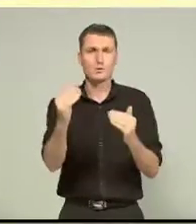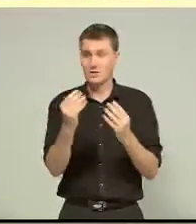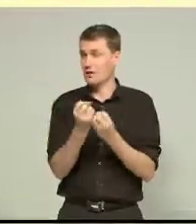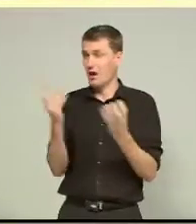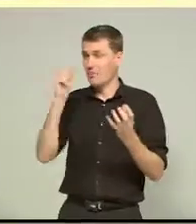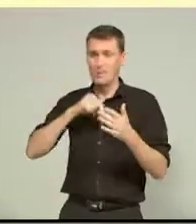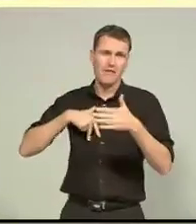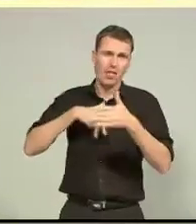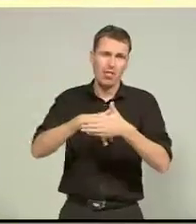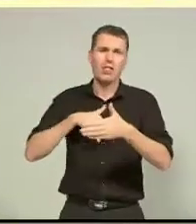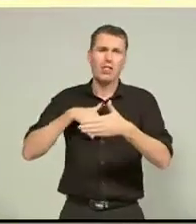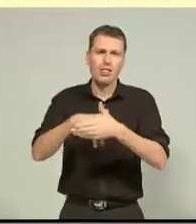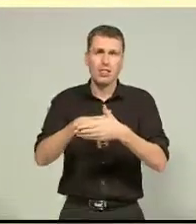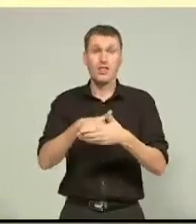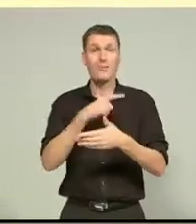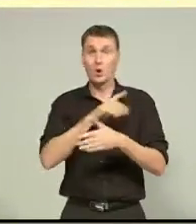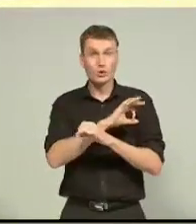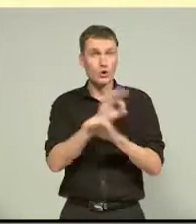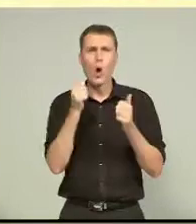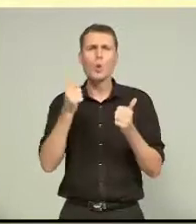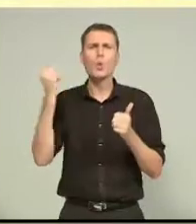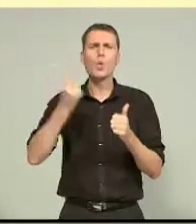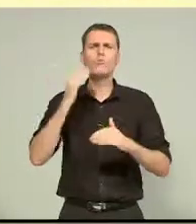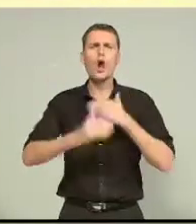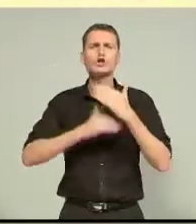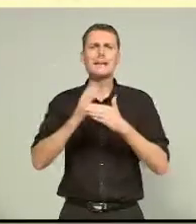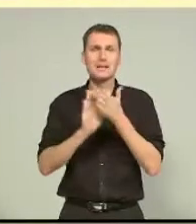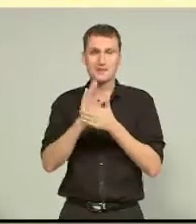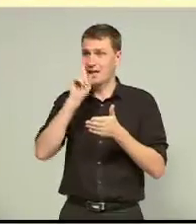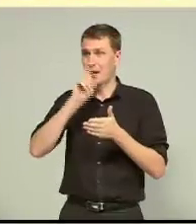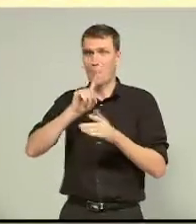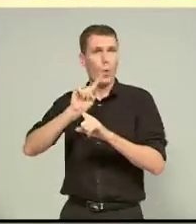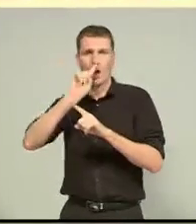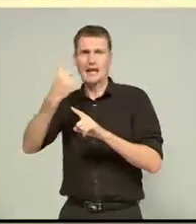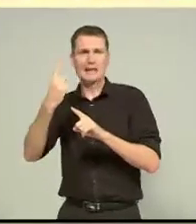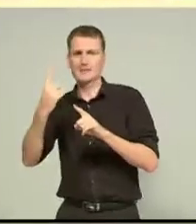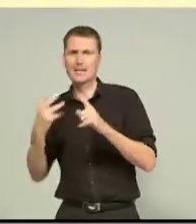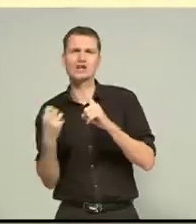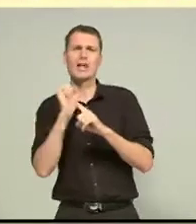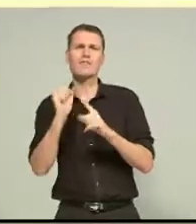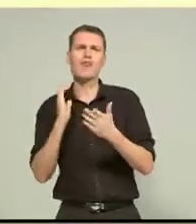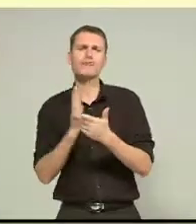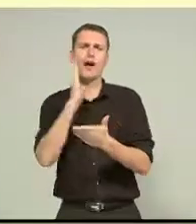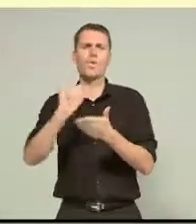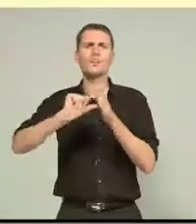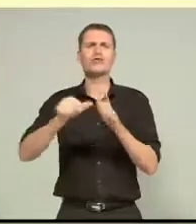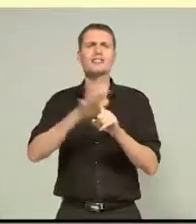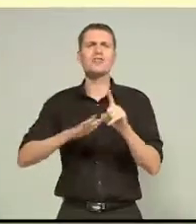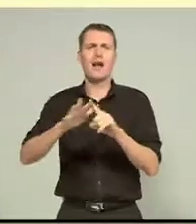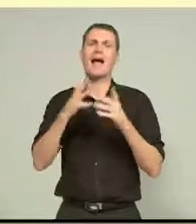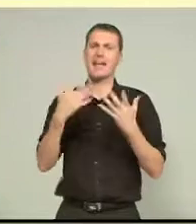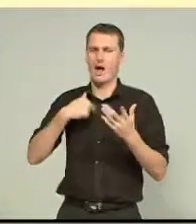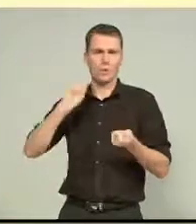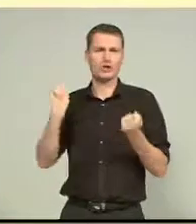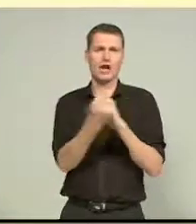and because there hasn't been an adequate court process, people haven't been able to enforce their rights on the insurance industry. This changes the game. However, the Insurance